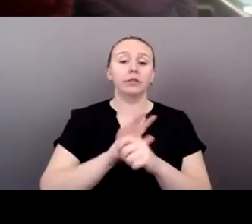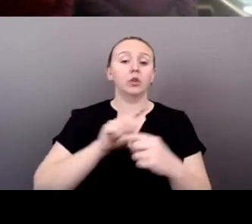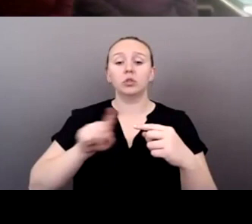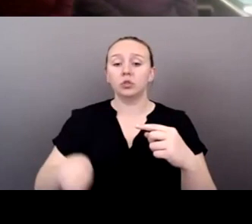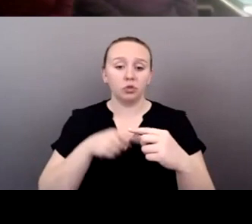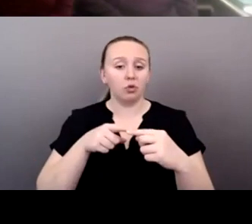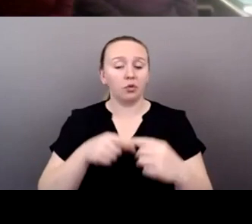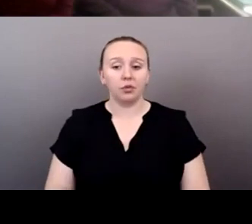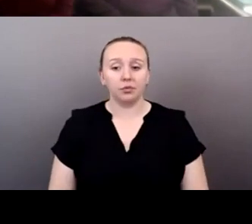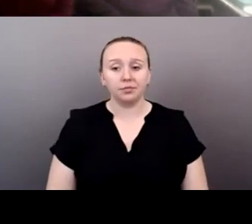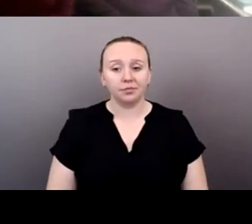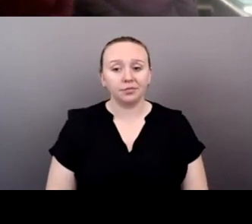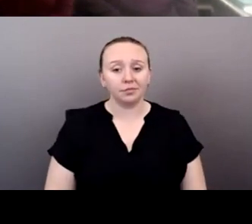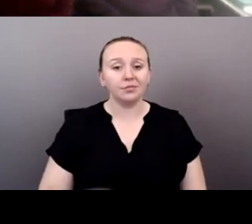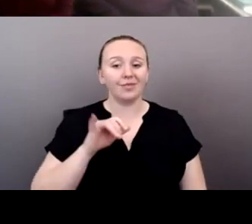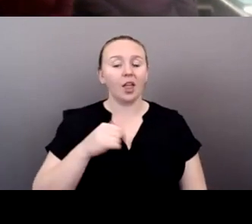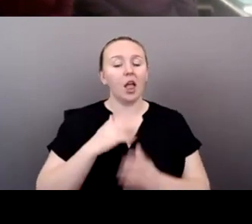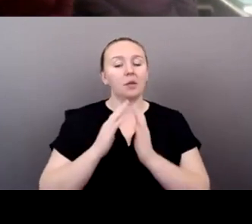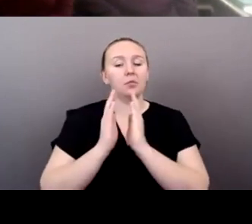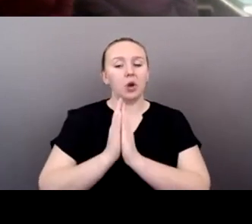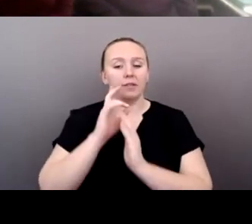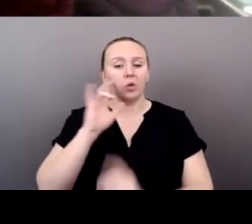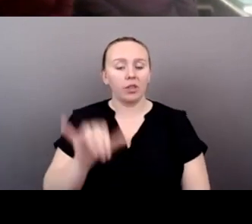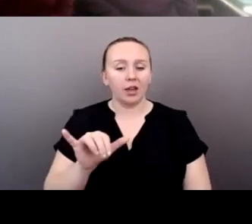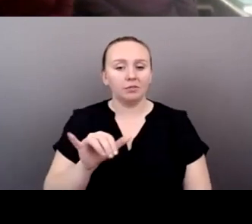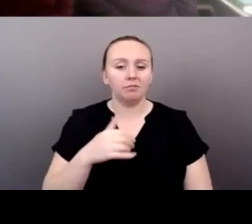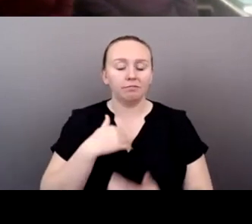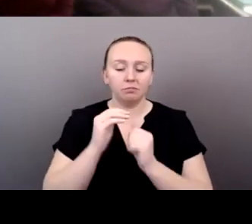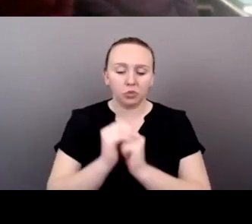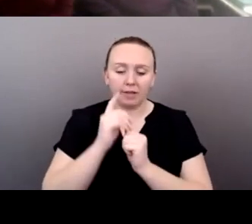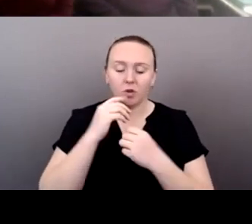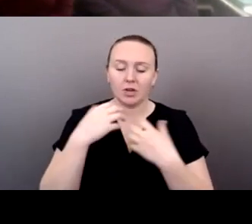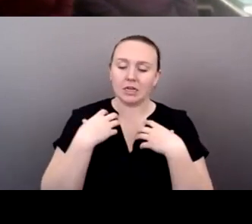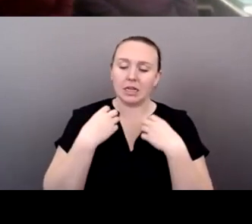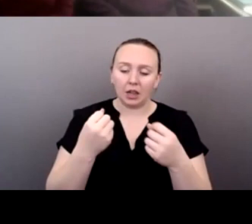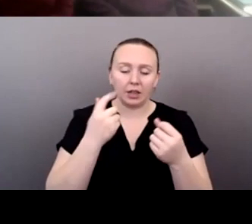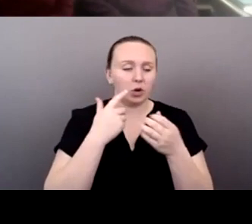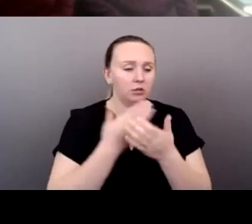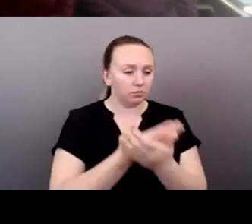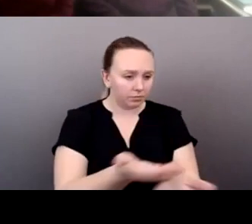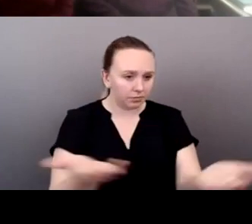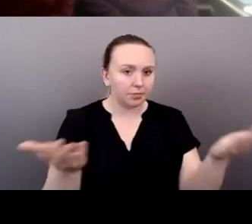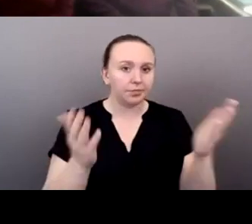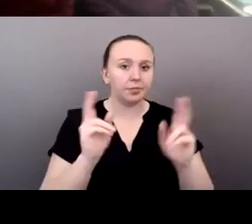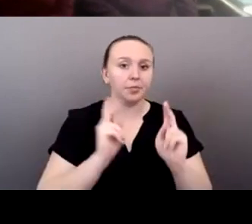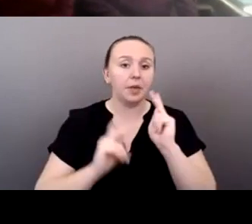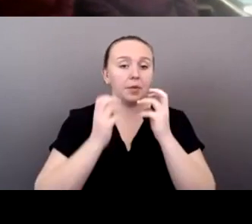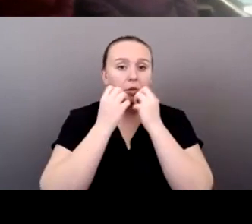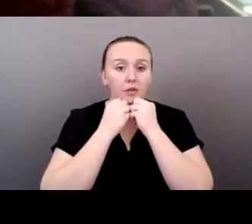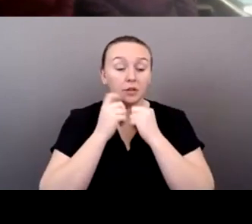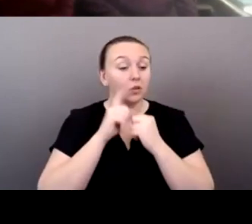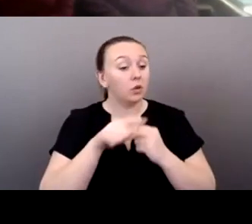And that's what I pray for. I pray for healing for all of our people, for our people that have been